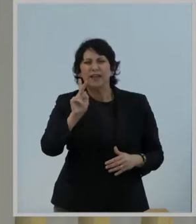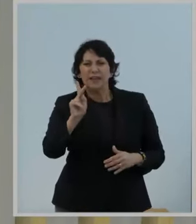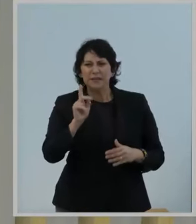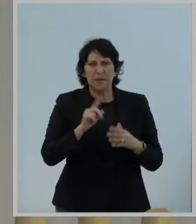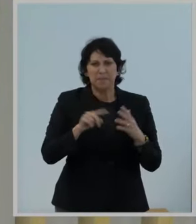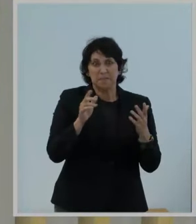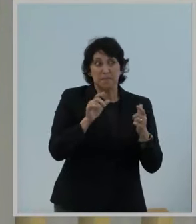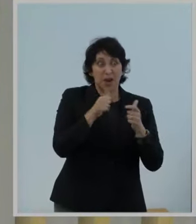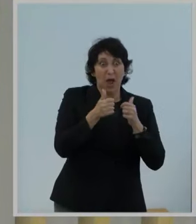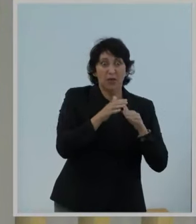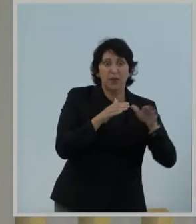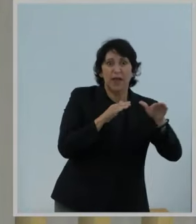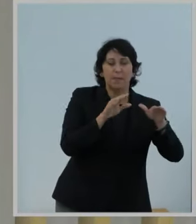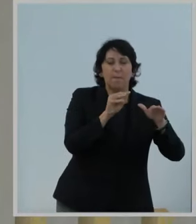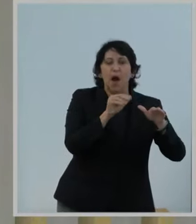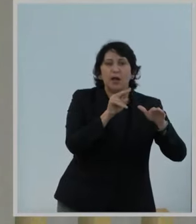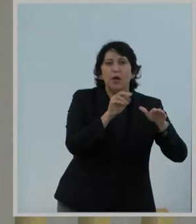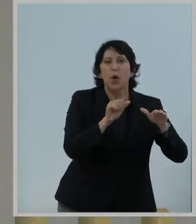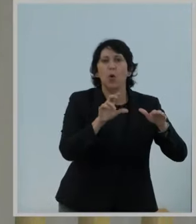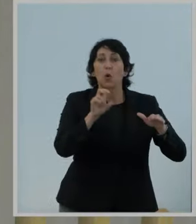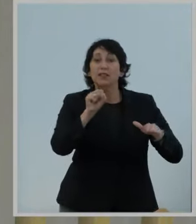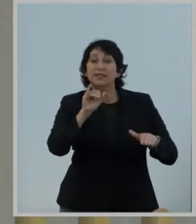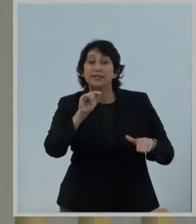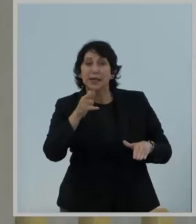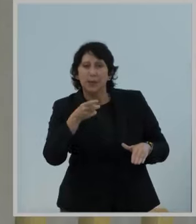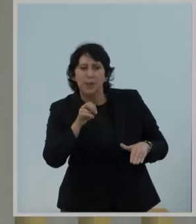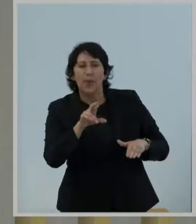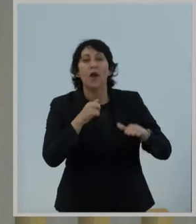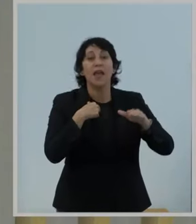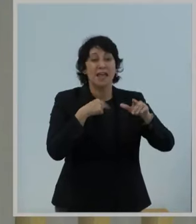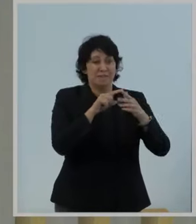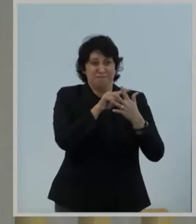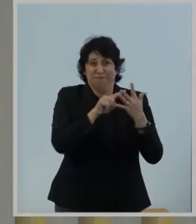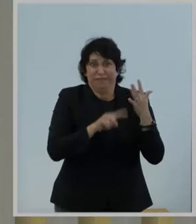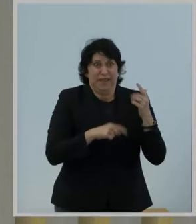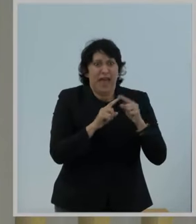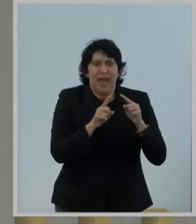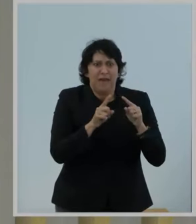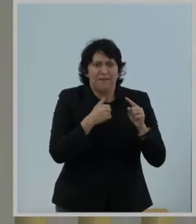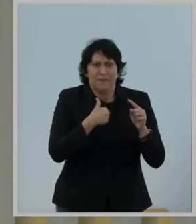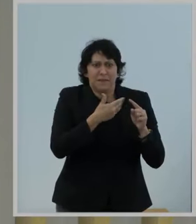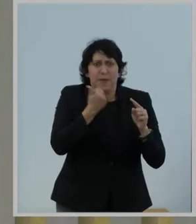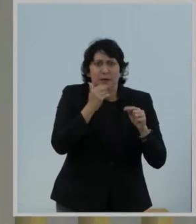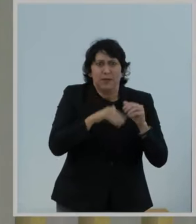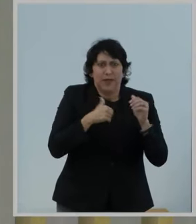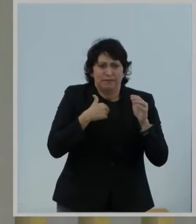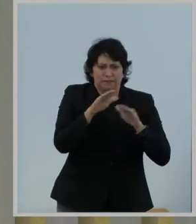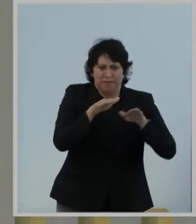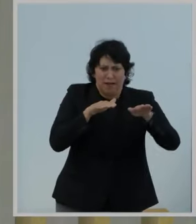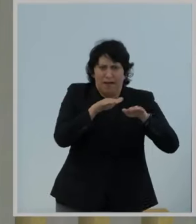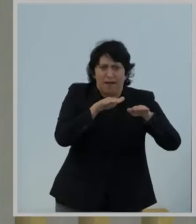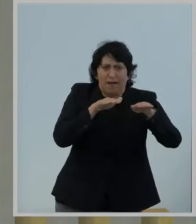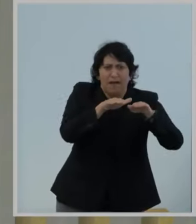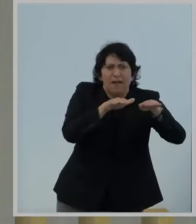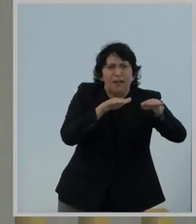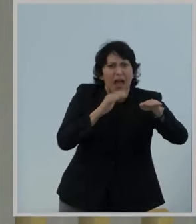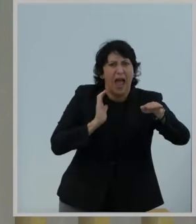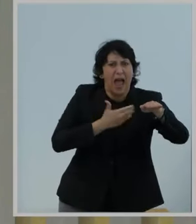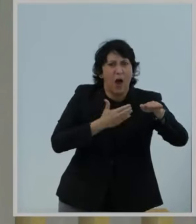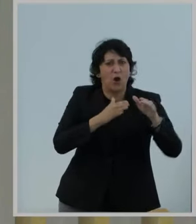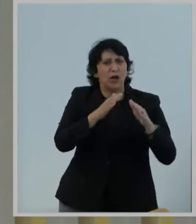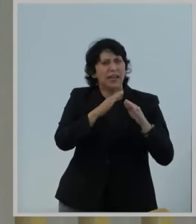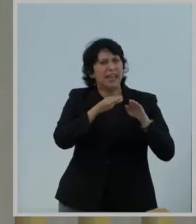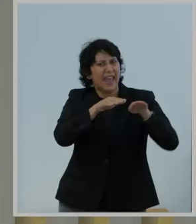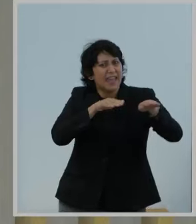countries like Monaco or Singapore that have fewer challenges with geography than we do. These gains largely came in while home